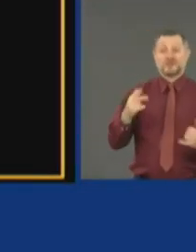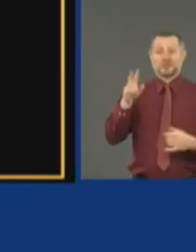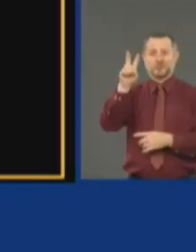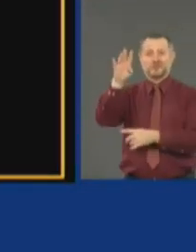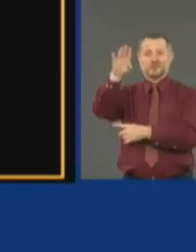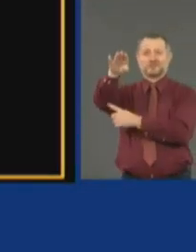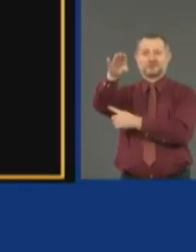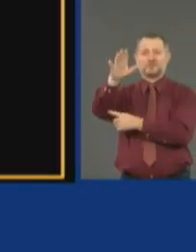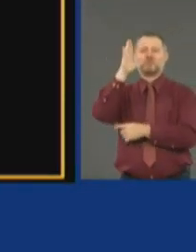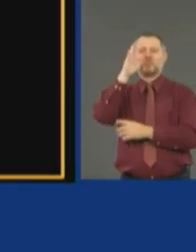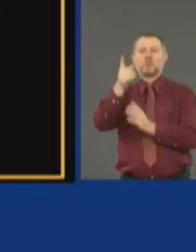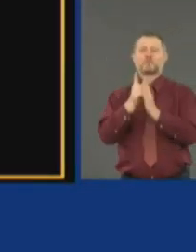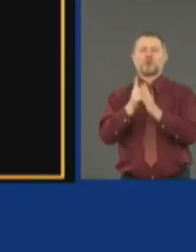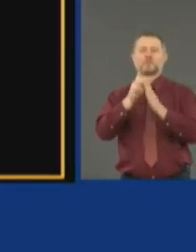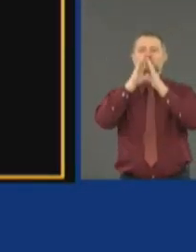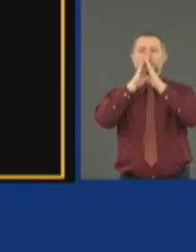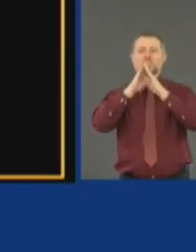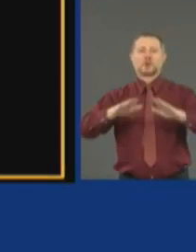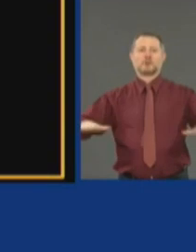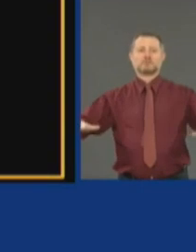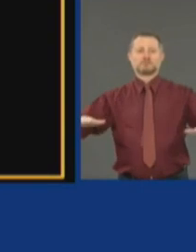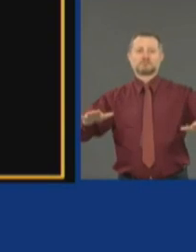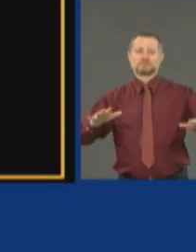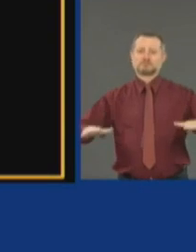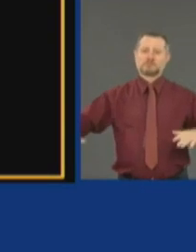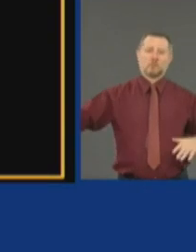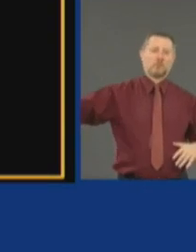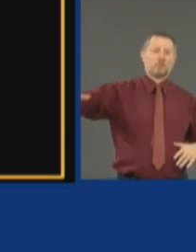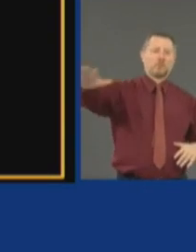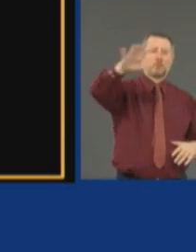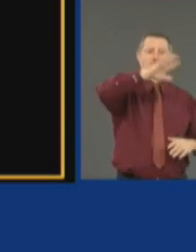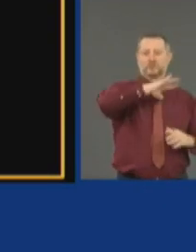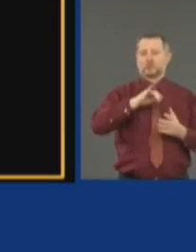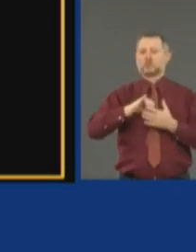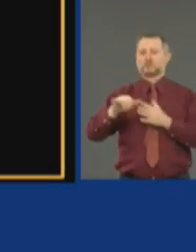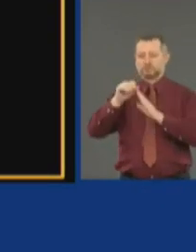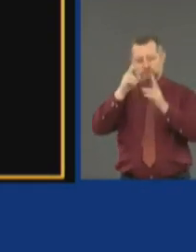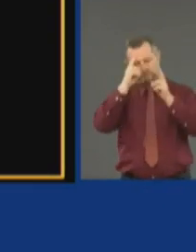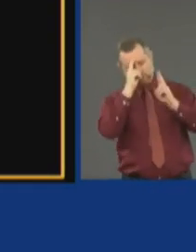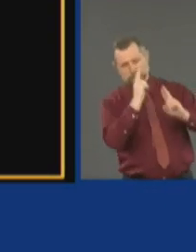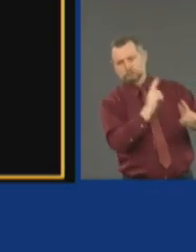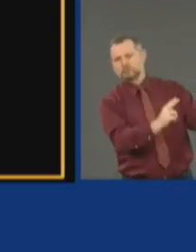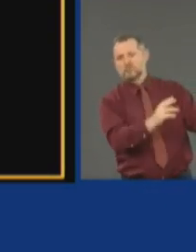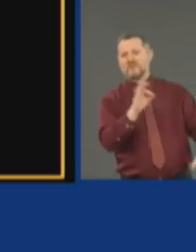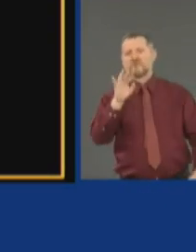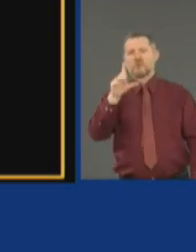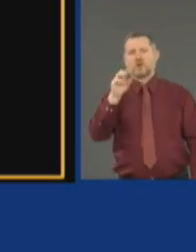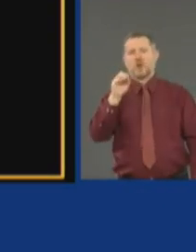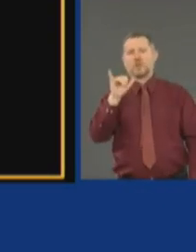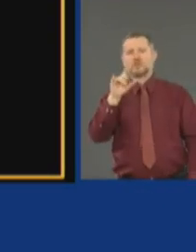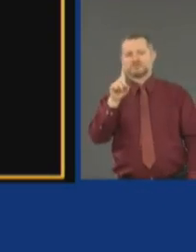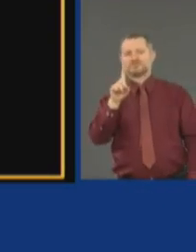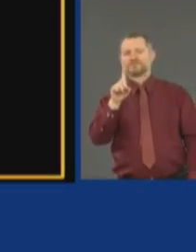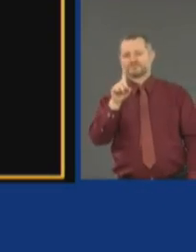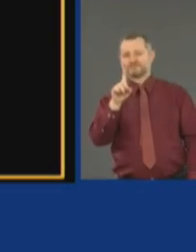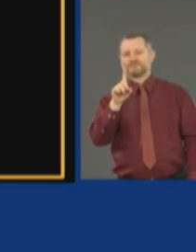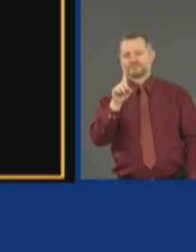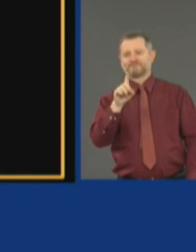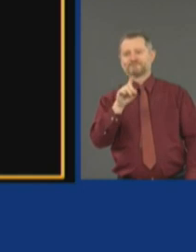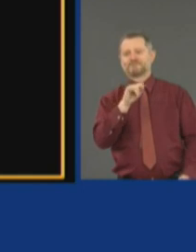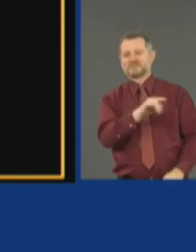statewide in respect for Mr. Floyd and his murder